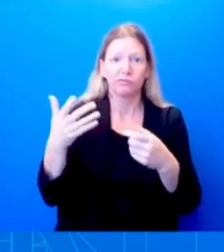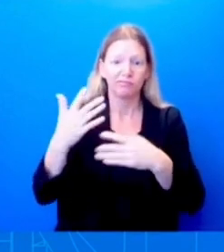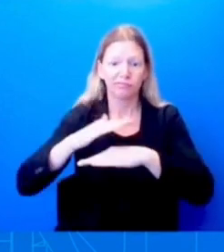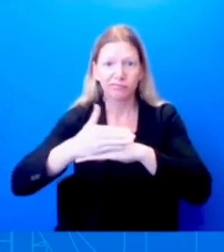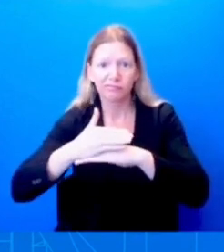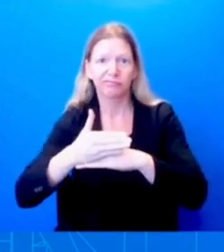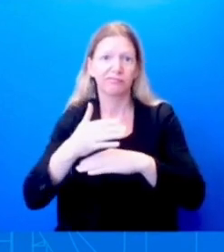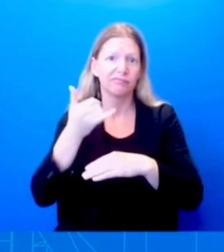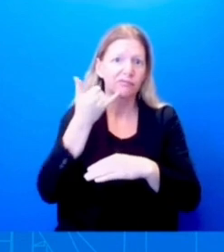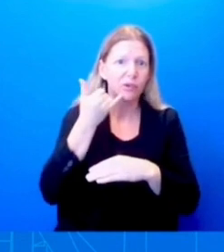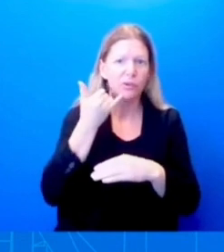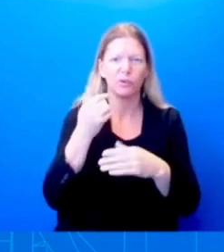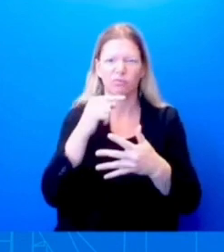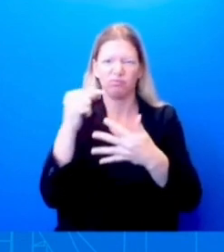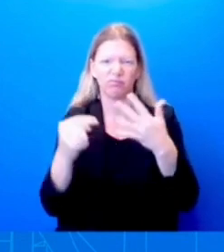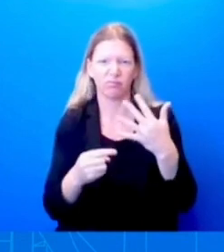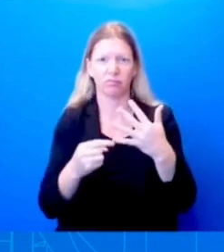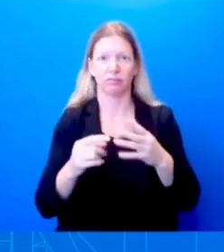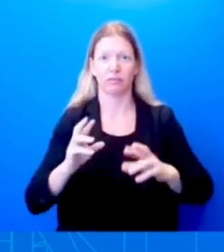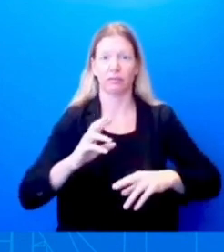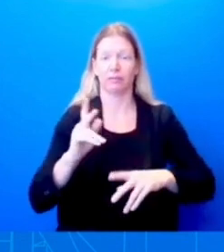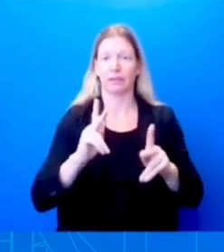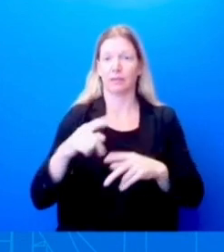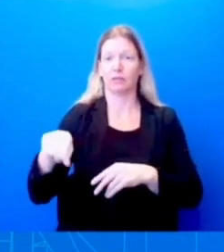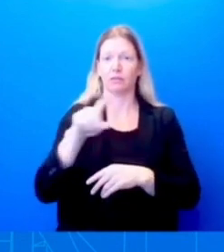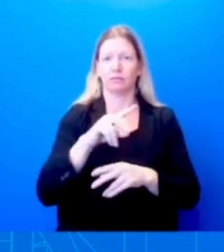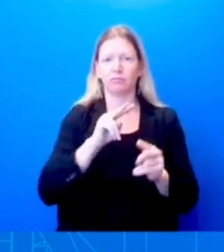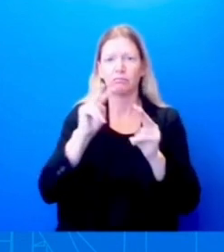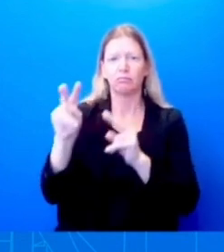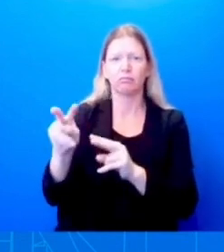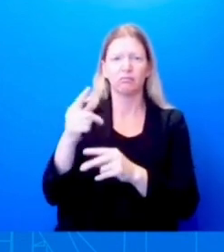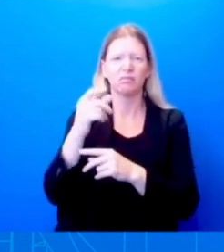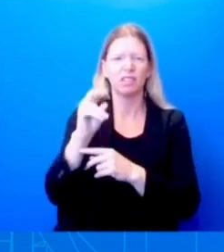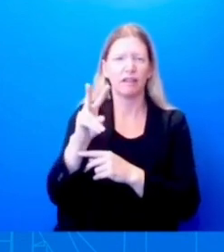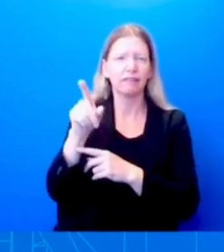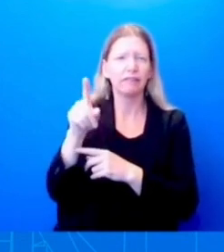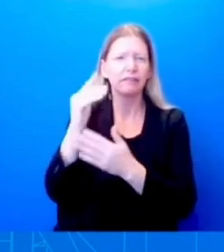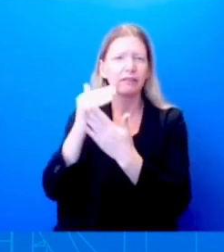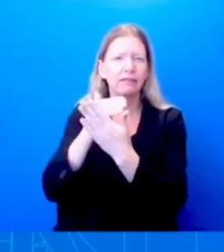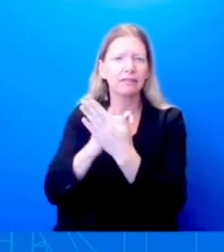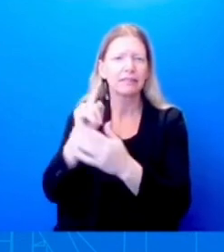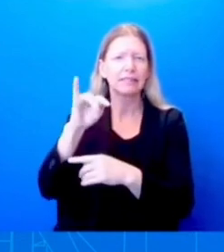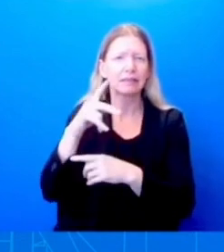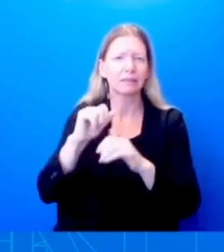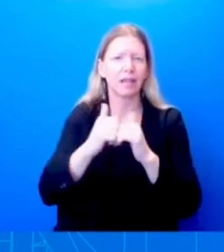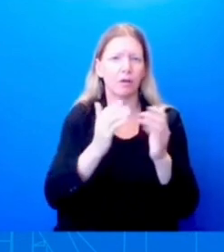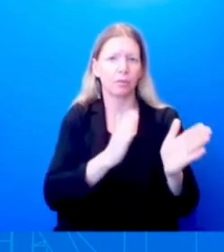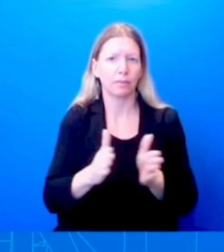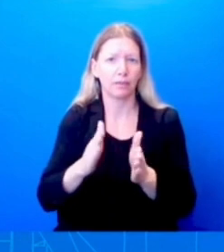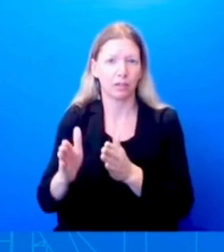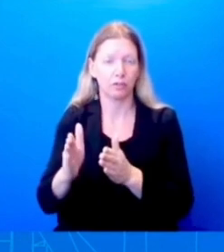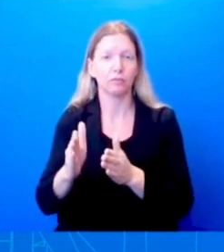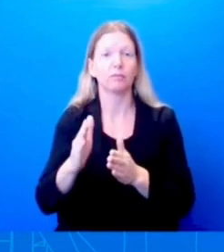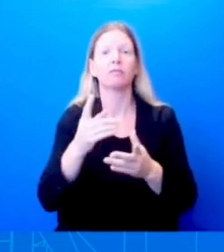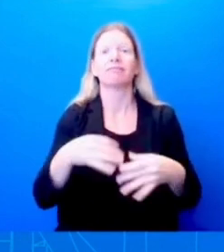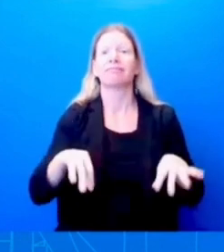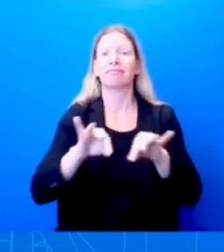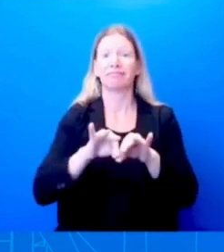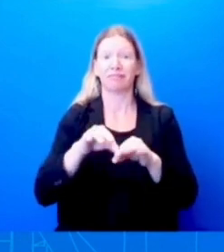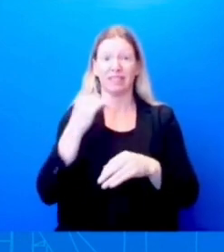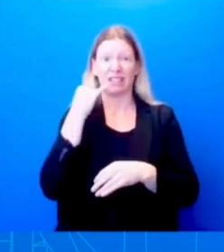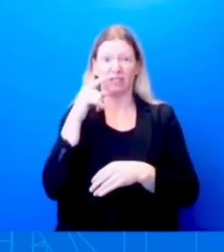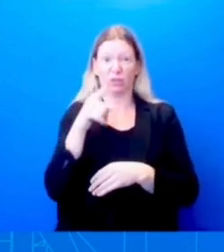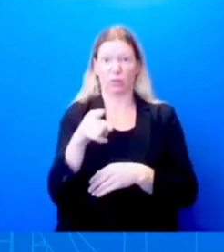how to prepare. Lastly, if you are in the storm's path, please listen to your local and state officials for guidance on